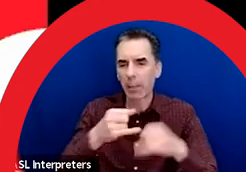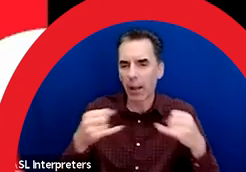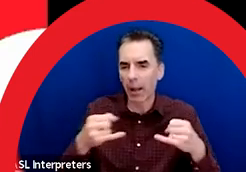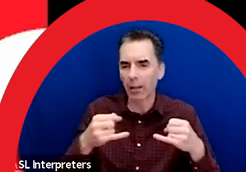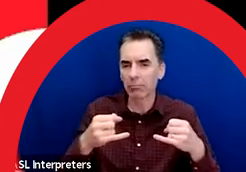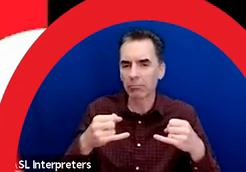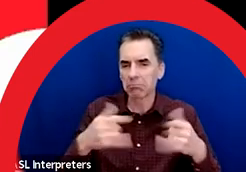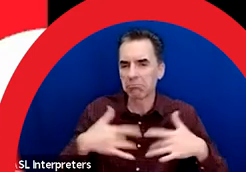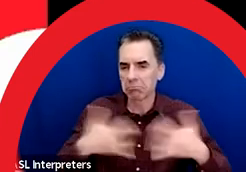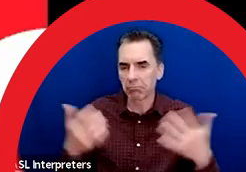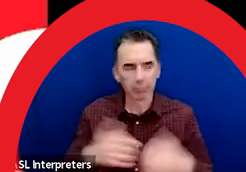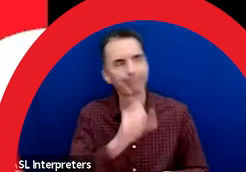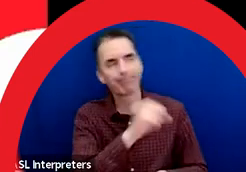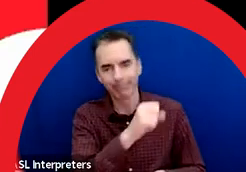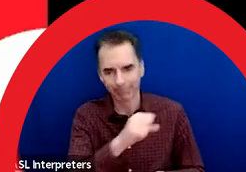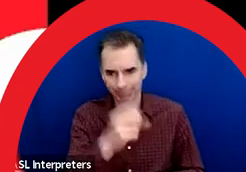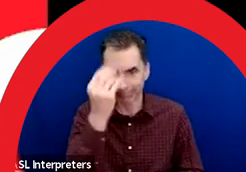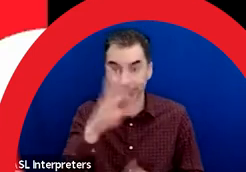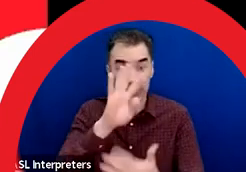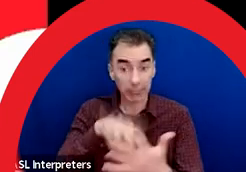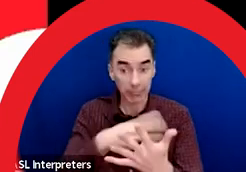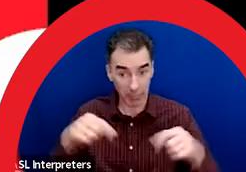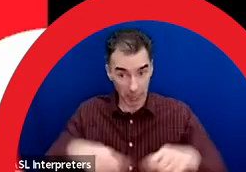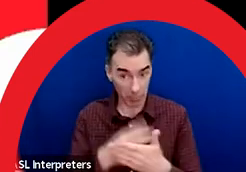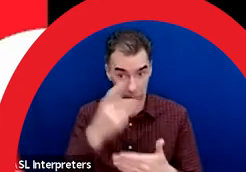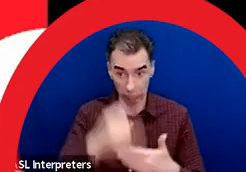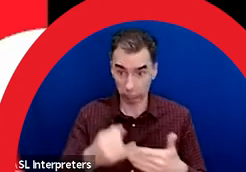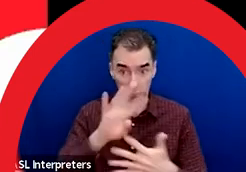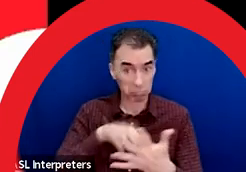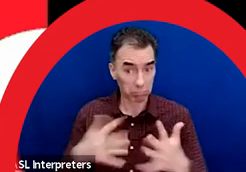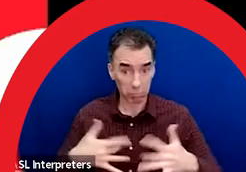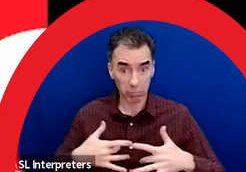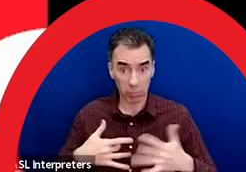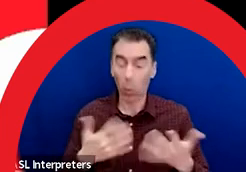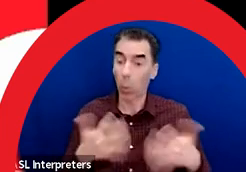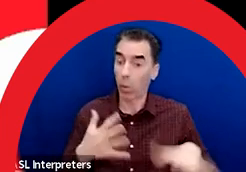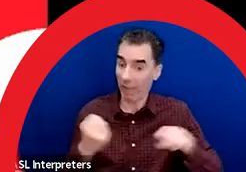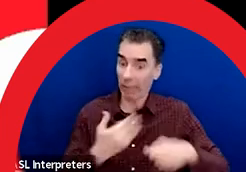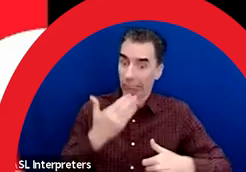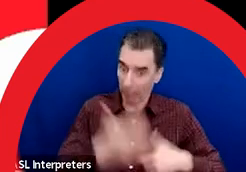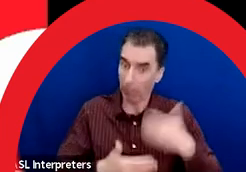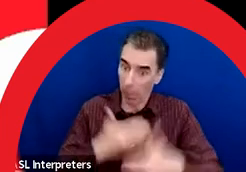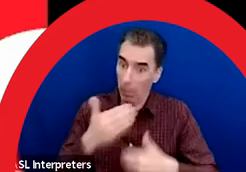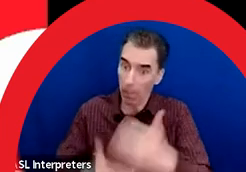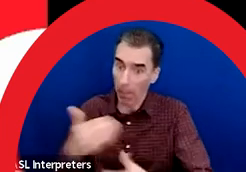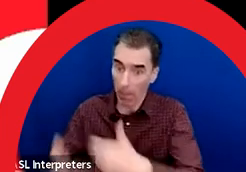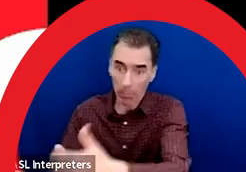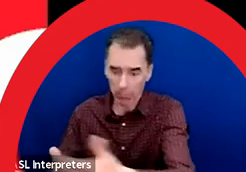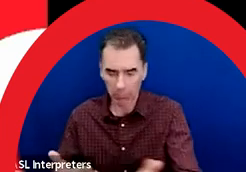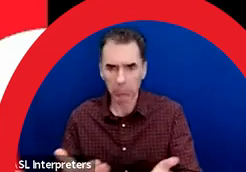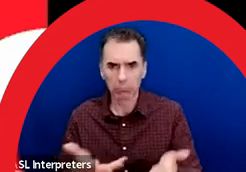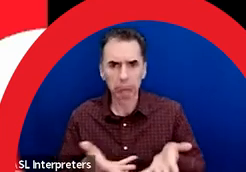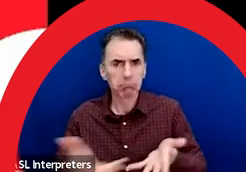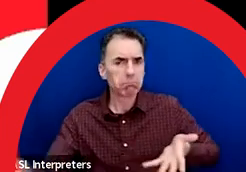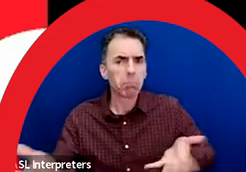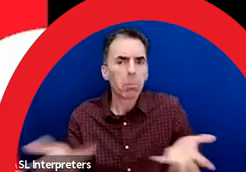So the schedule for this project is quite fast. So I'll just go through the dates